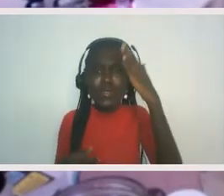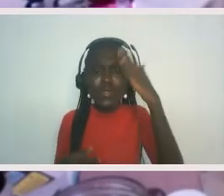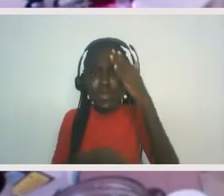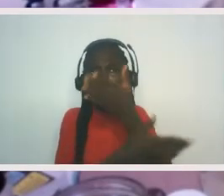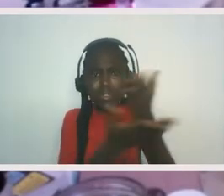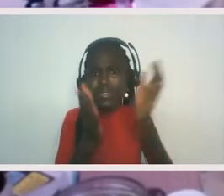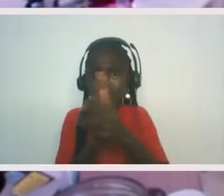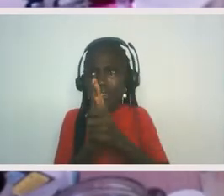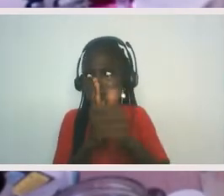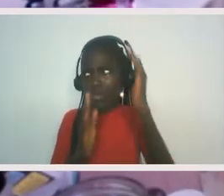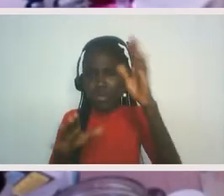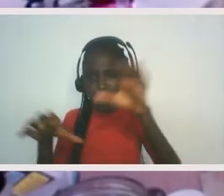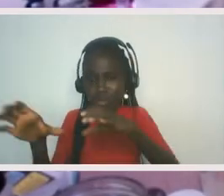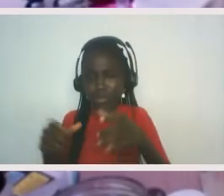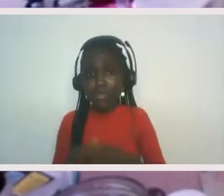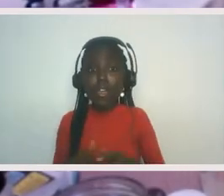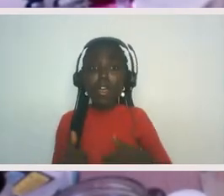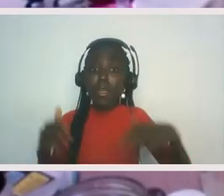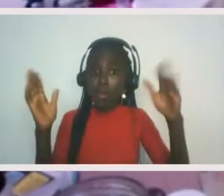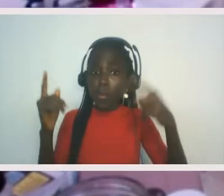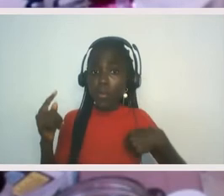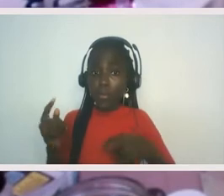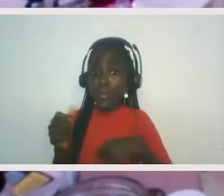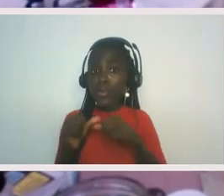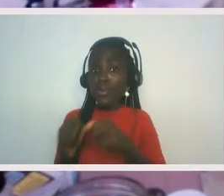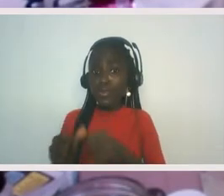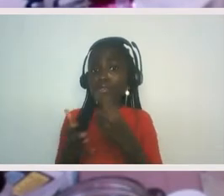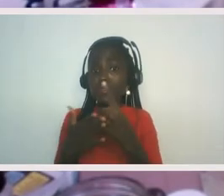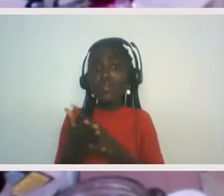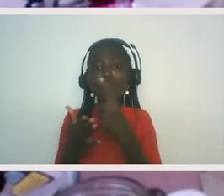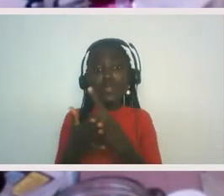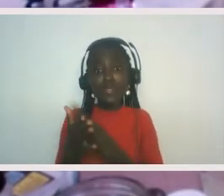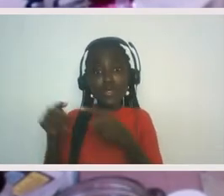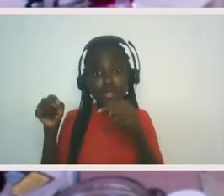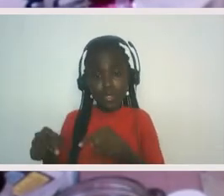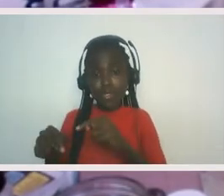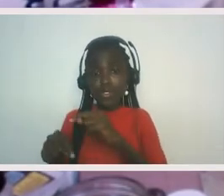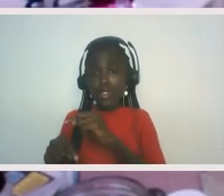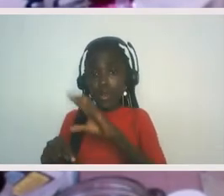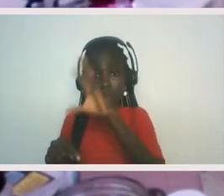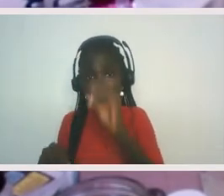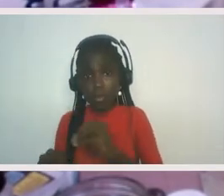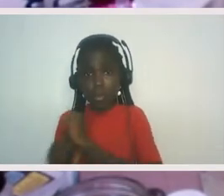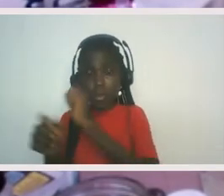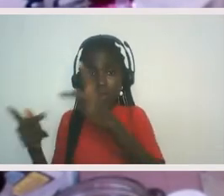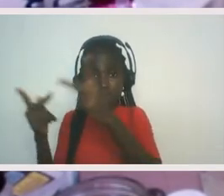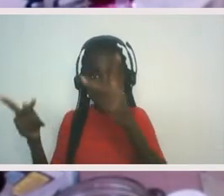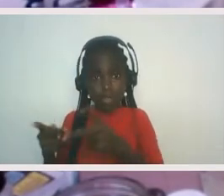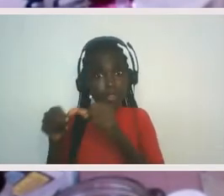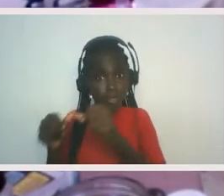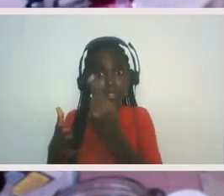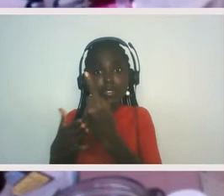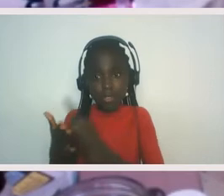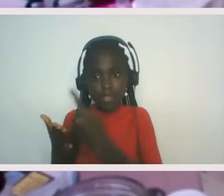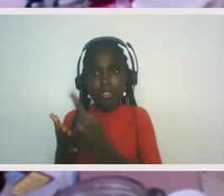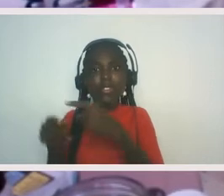that the more we do have these conversations, the more that companies have these conversations, the more they change the way that success looks like, that that